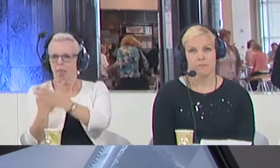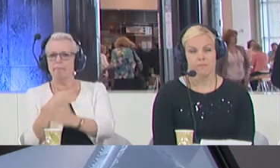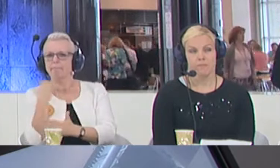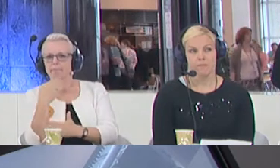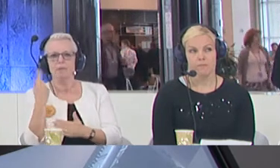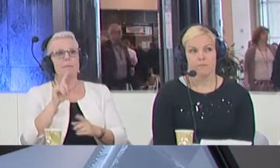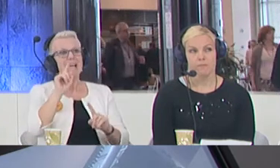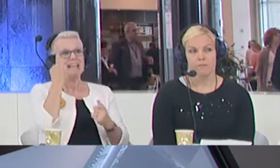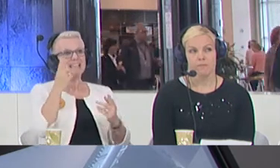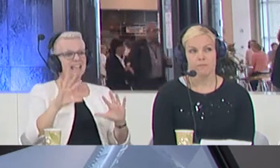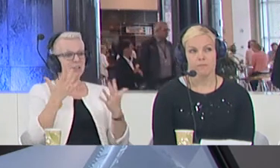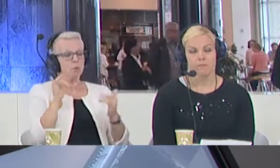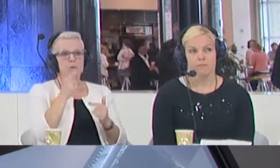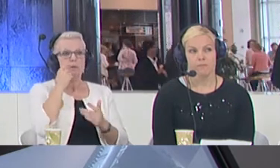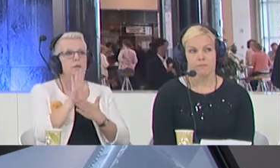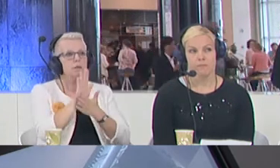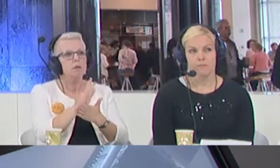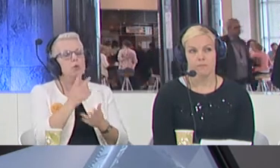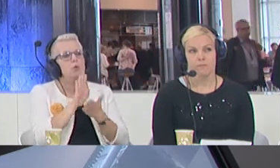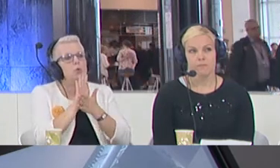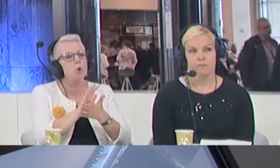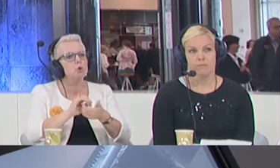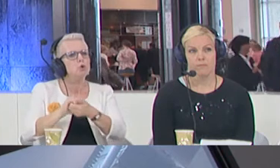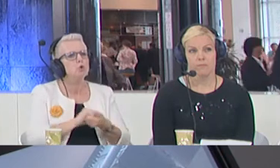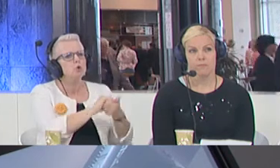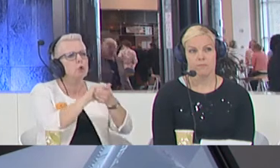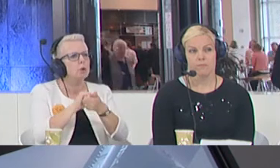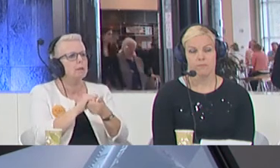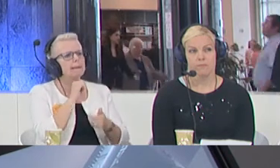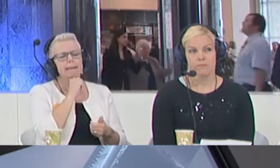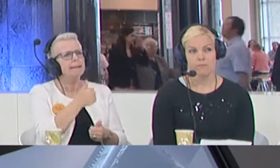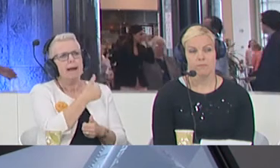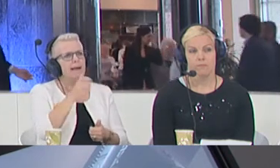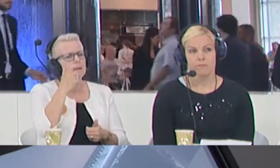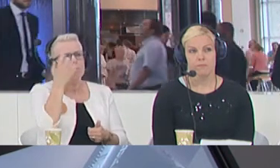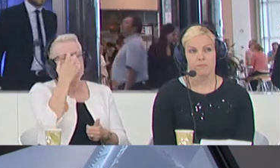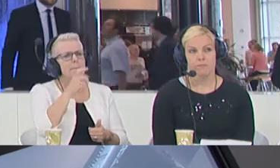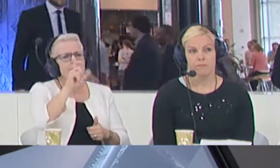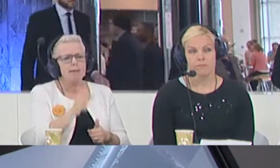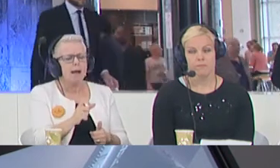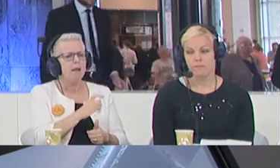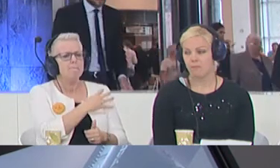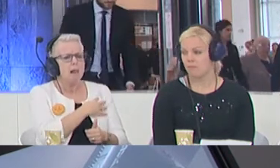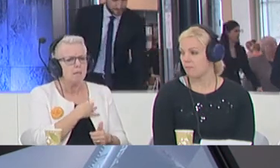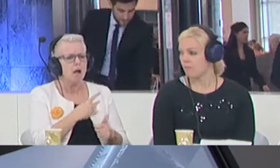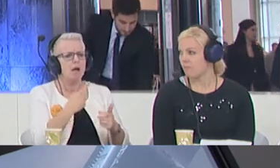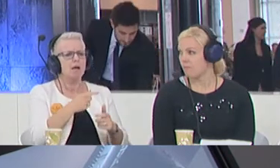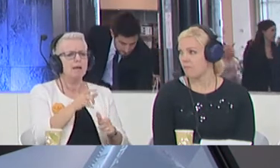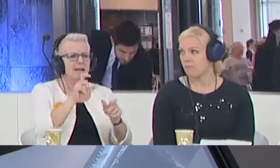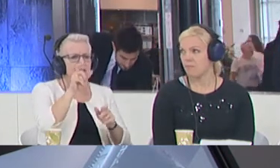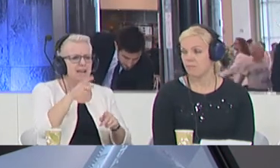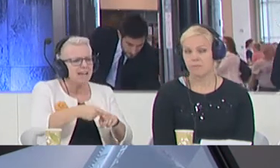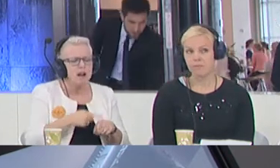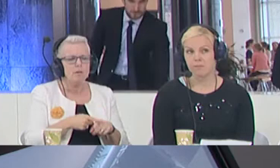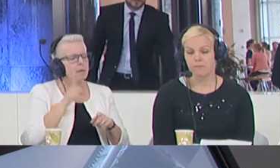the first reaction to show some solidarity. It's not a problem of Italy or Greece or Malta, but it's a European problem. We have to